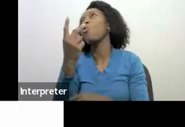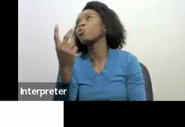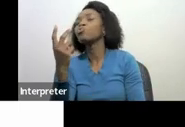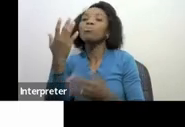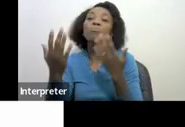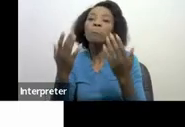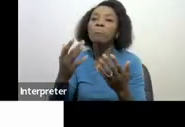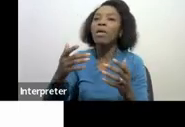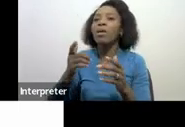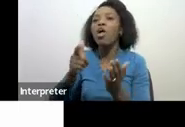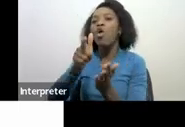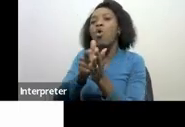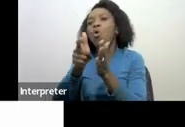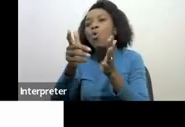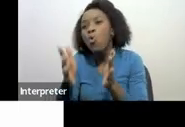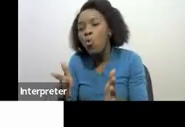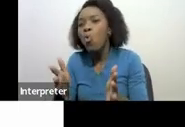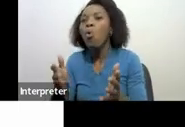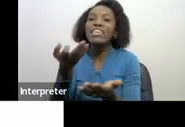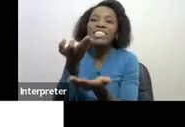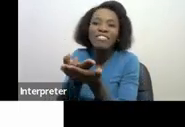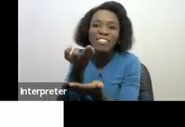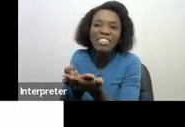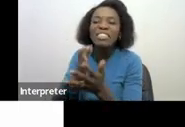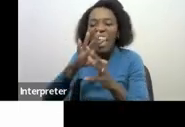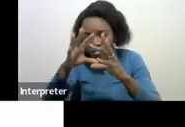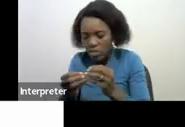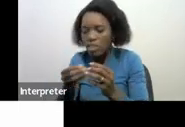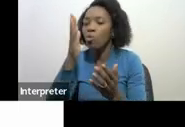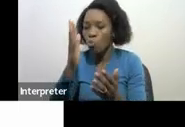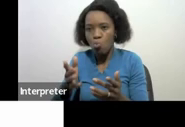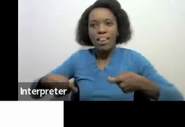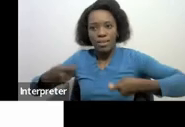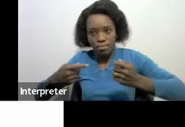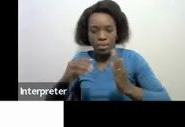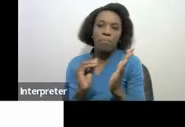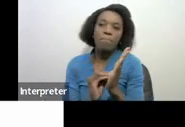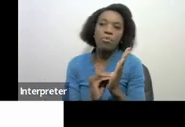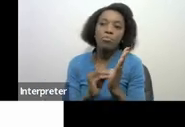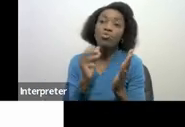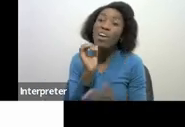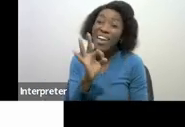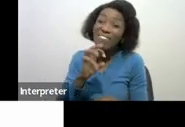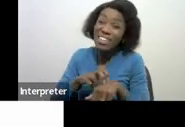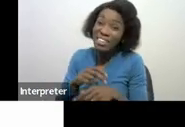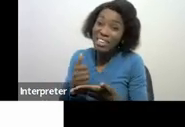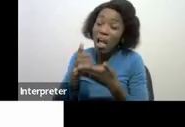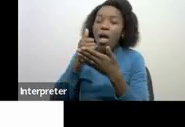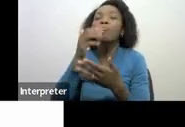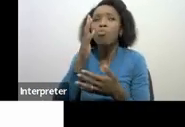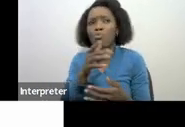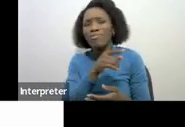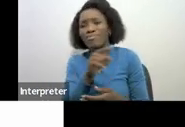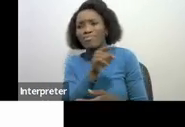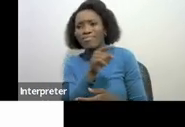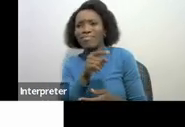are also part of your expenses under the capital gains tax if you need help I think your tax practitioners or there are more guides on